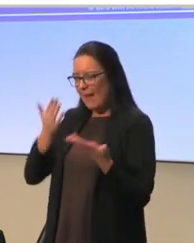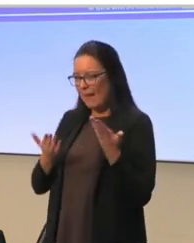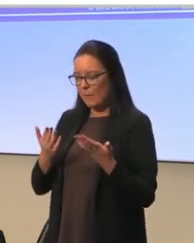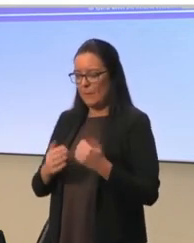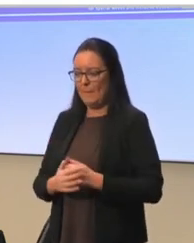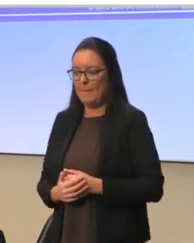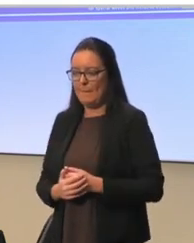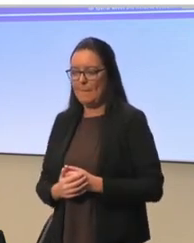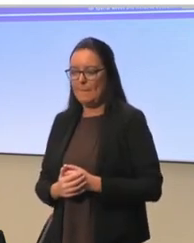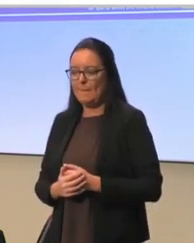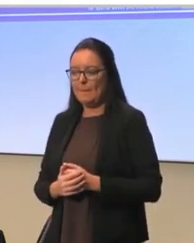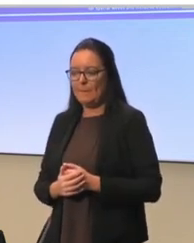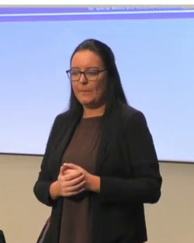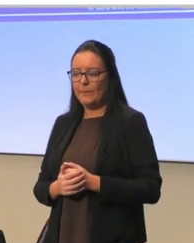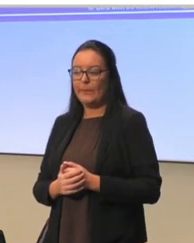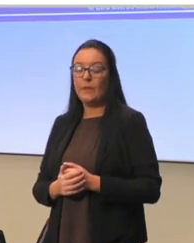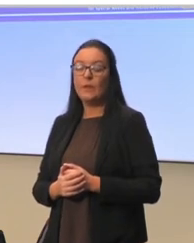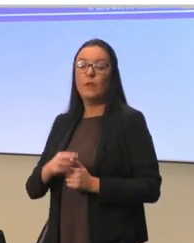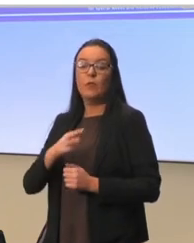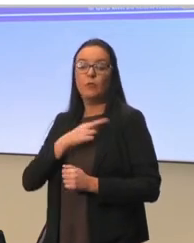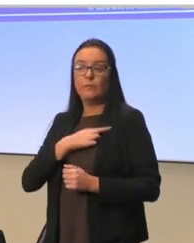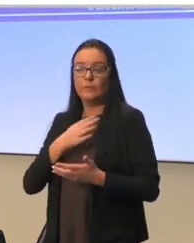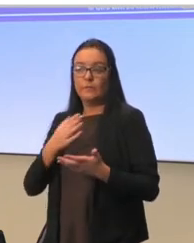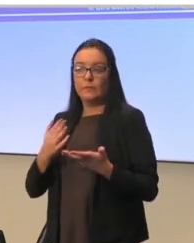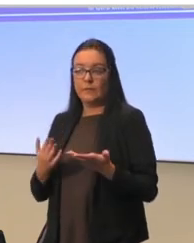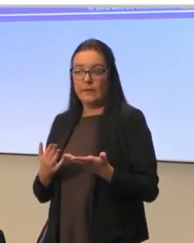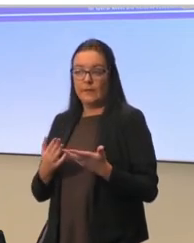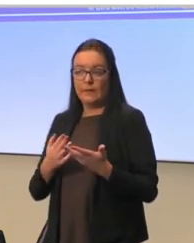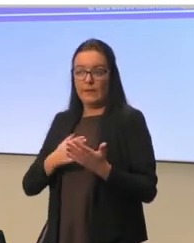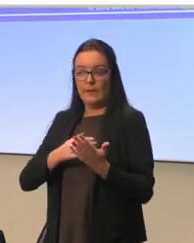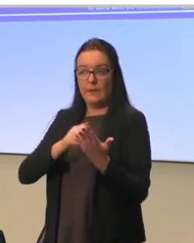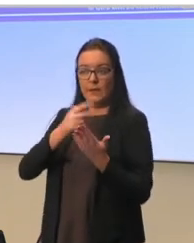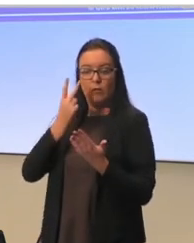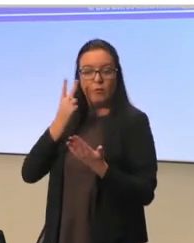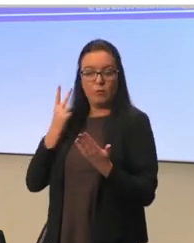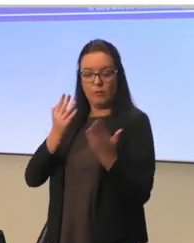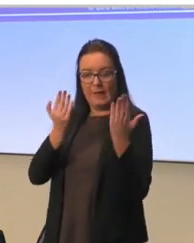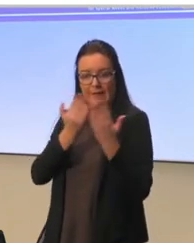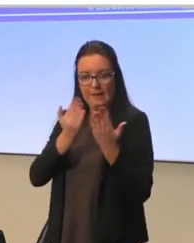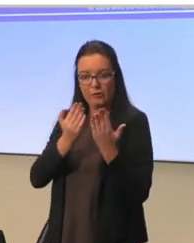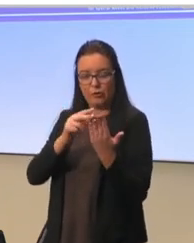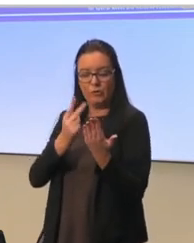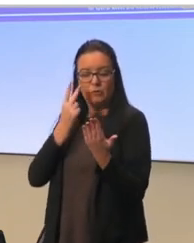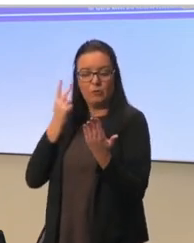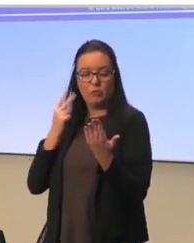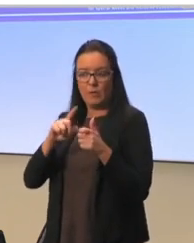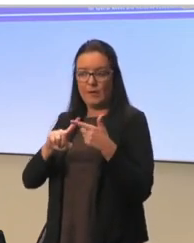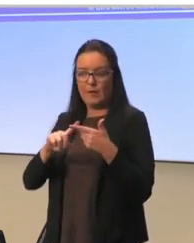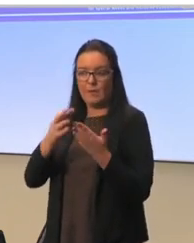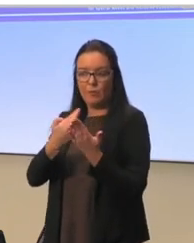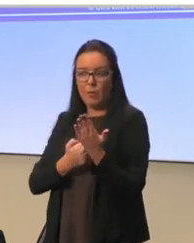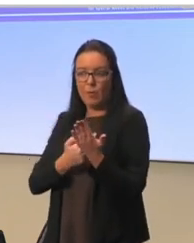So, based on these literature reviews and the report, we